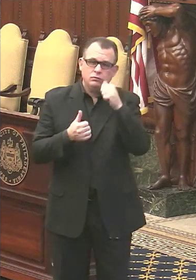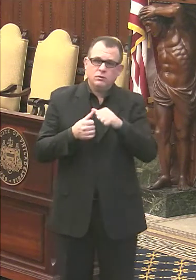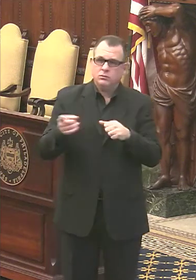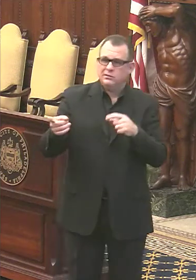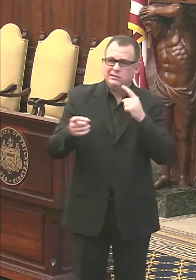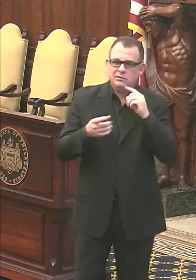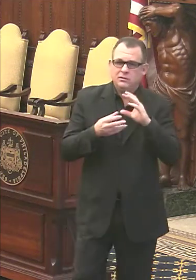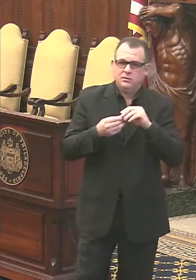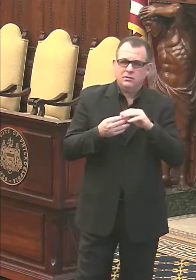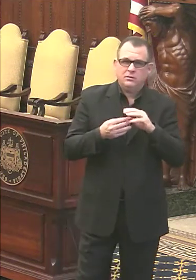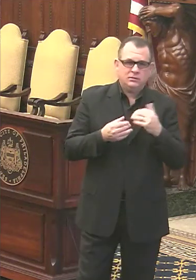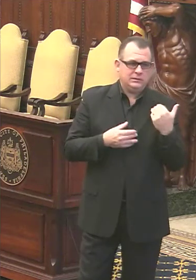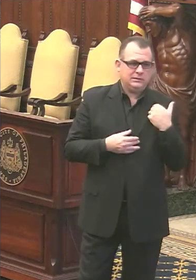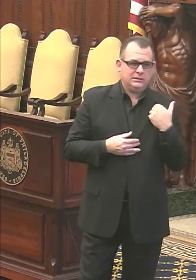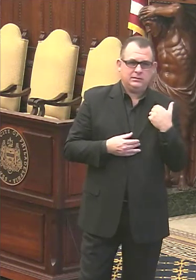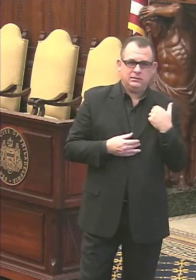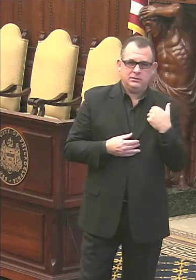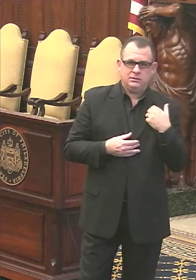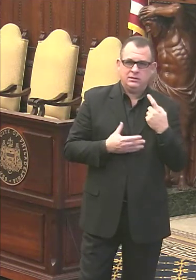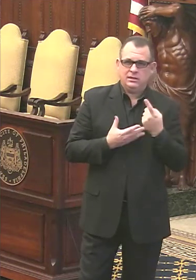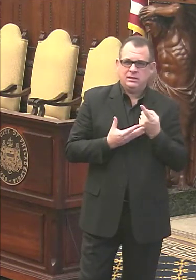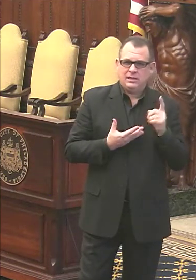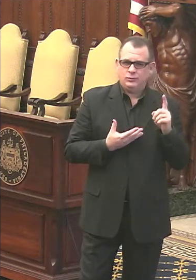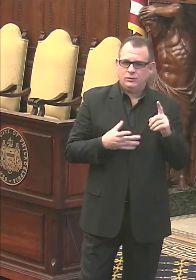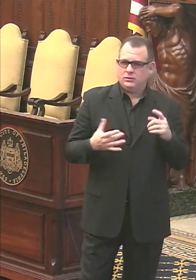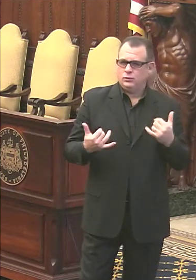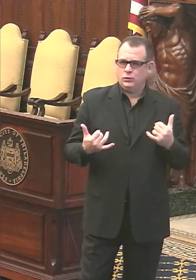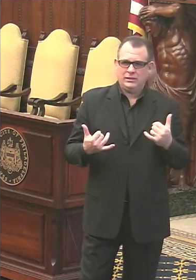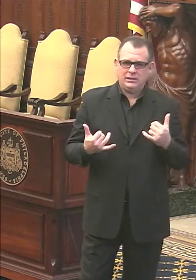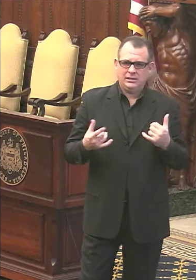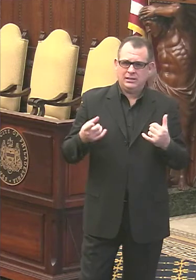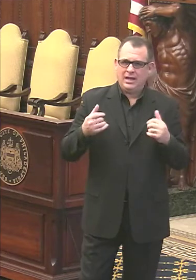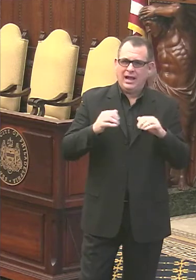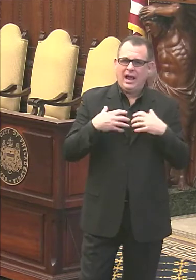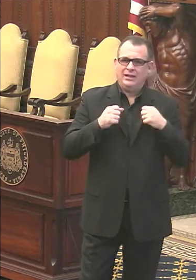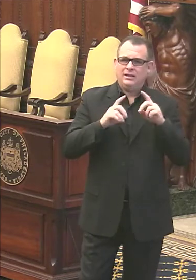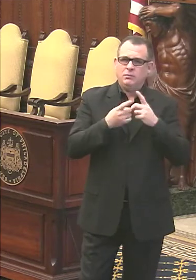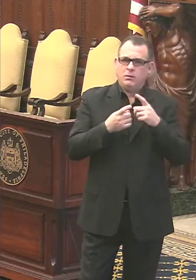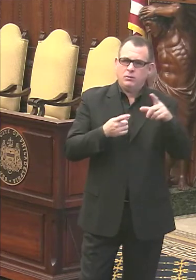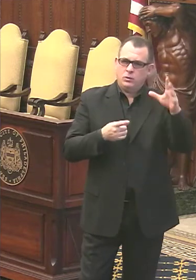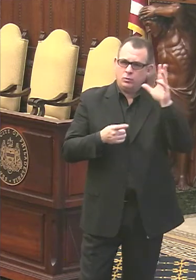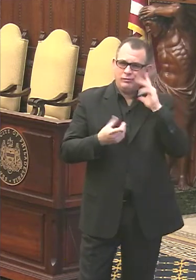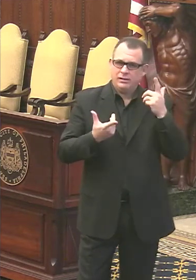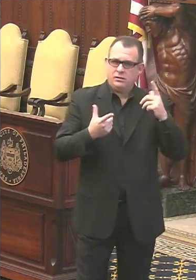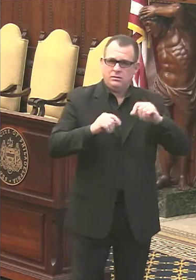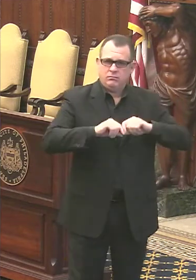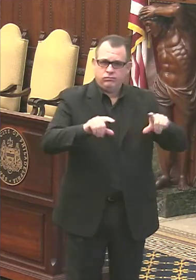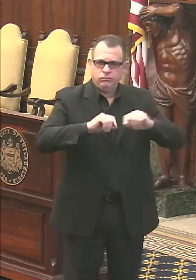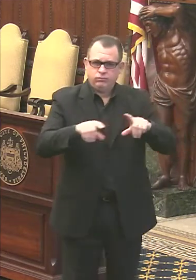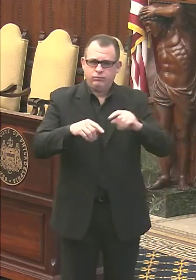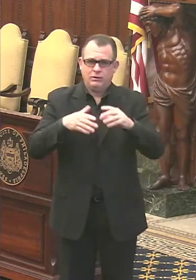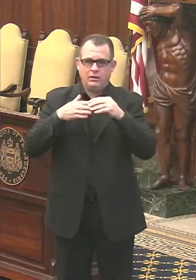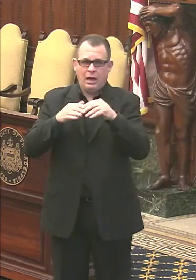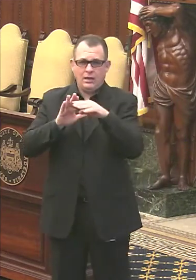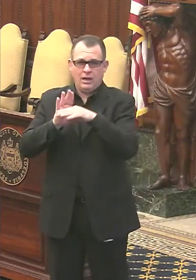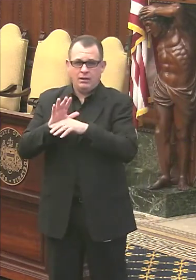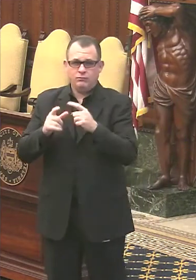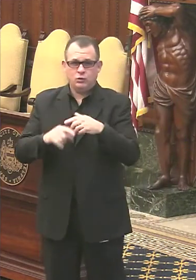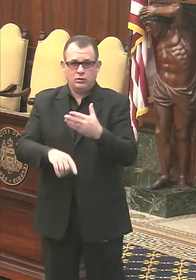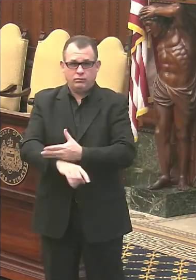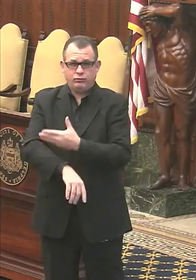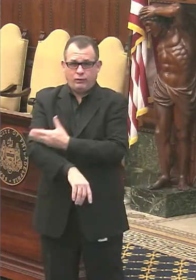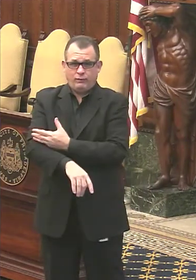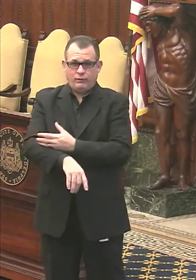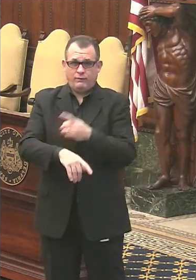uh, today and also last week, uh, that the health department was going to issue some guidance about improving ventilation inside indoor,